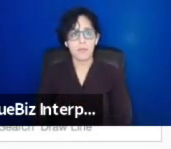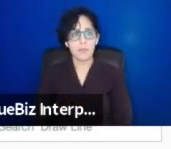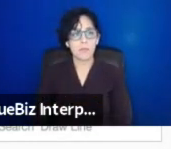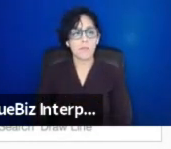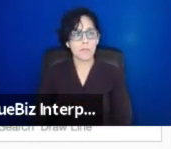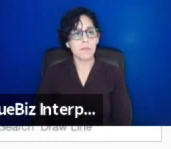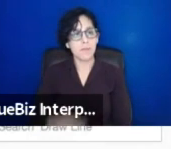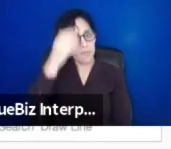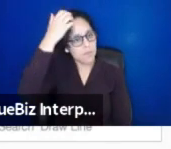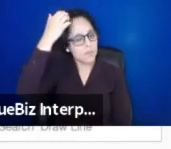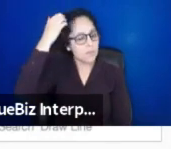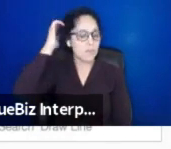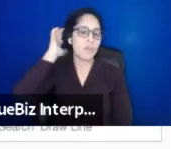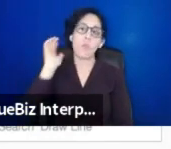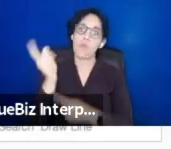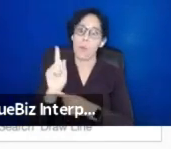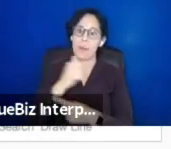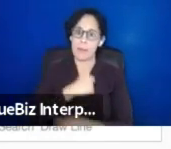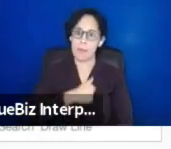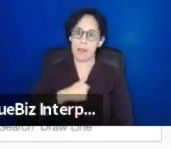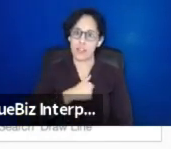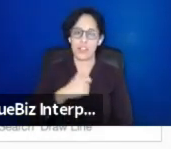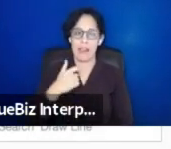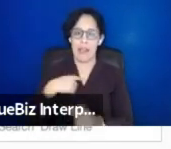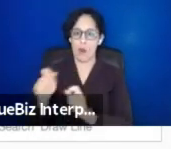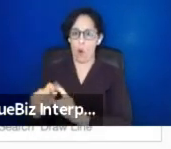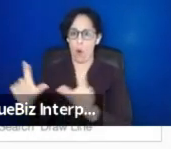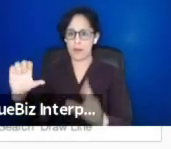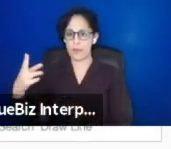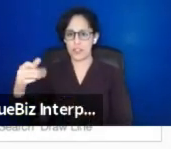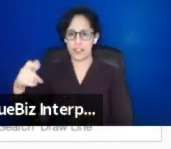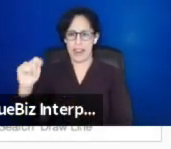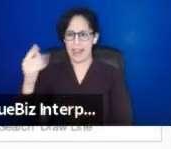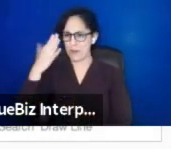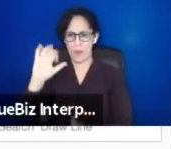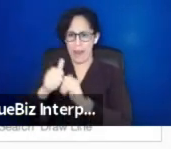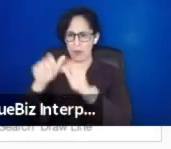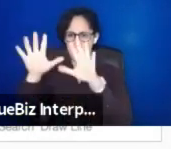so we, one second, sorry. I opened up the chat and I don't know how to make it go away.